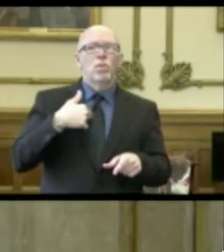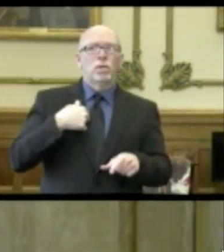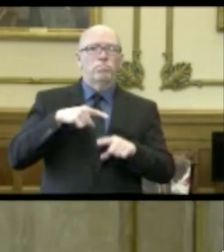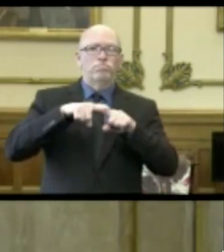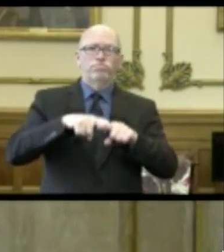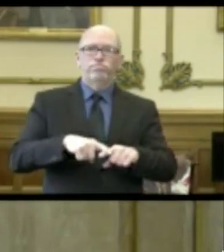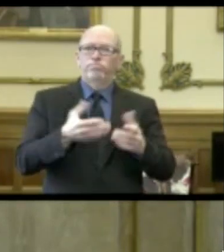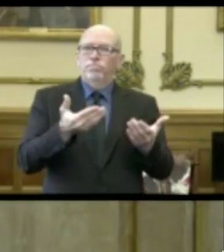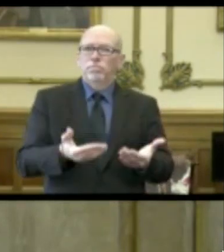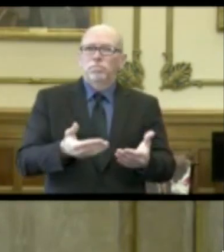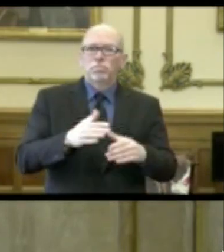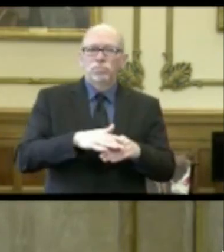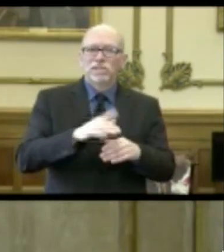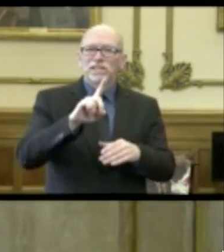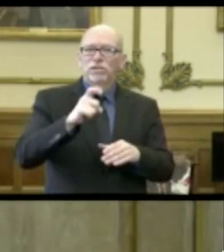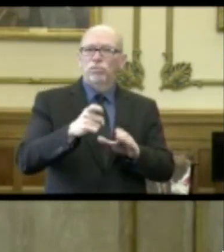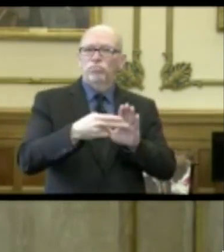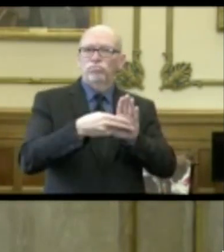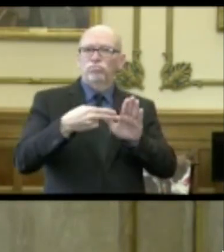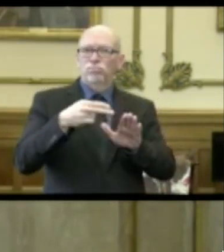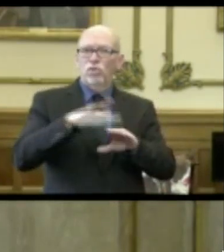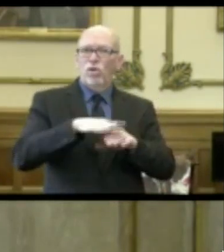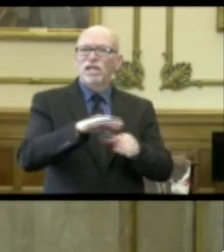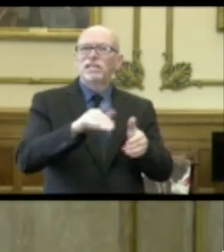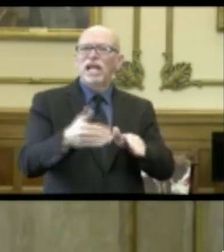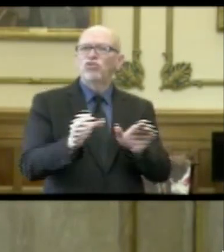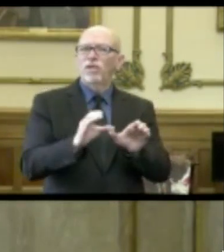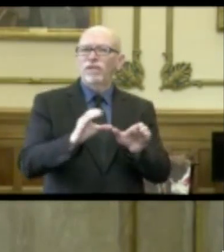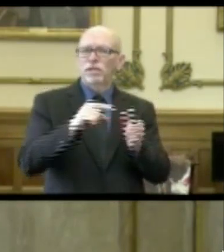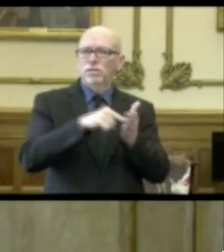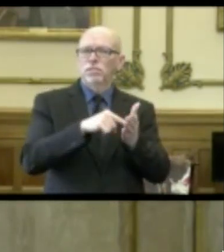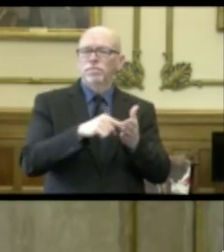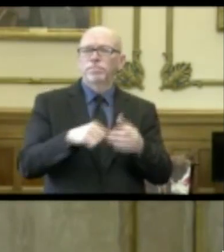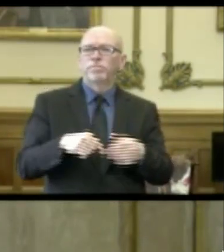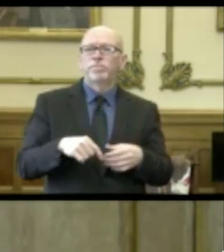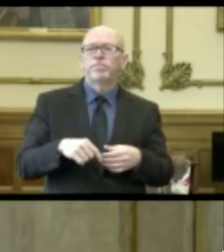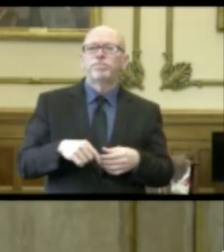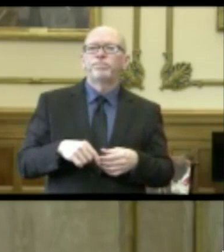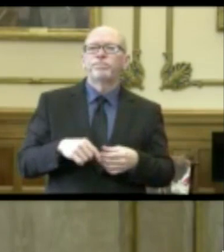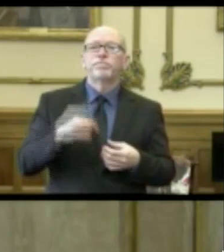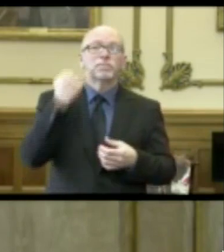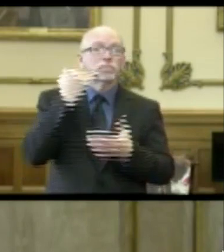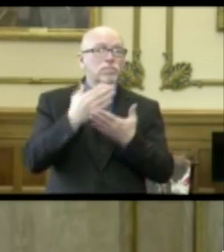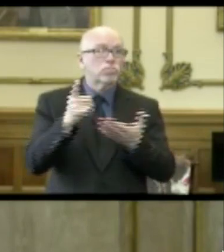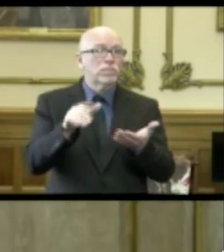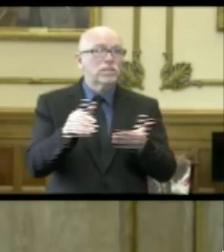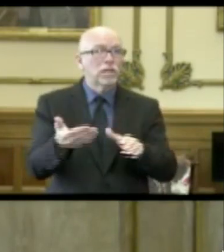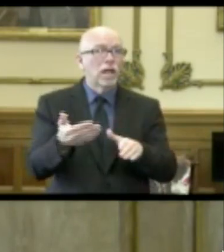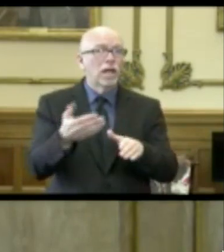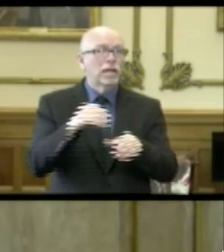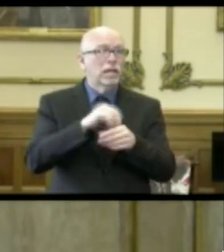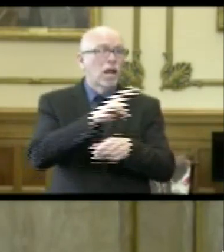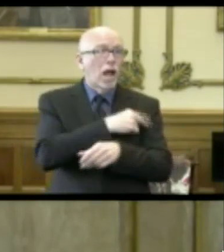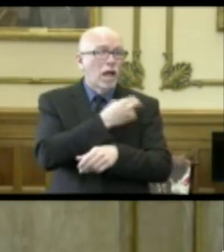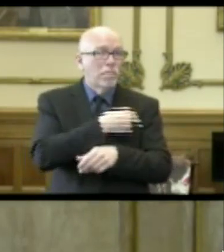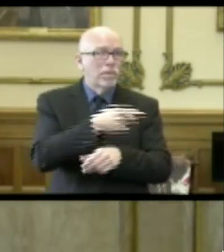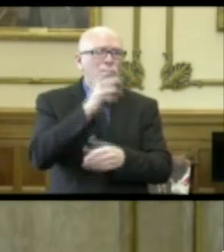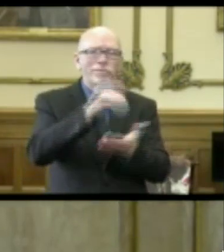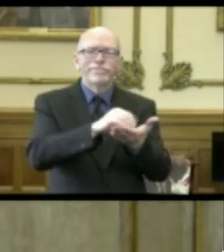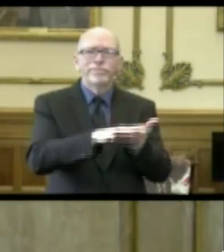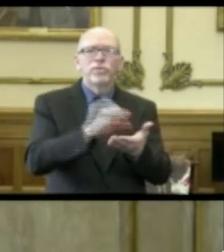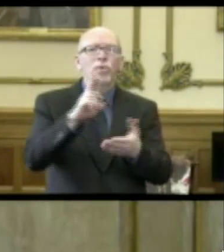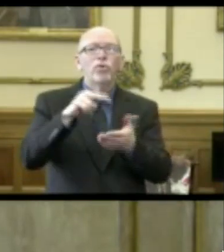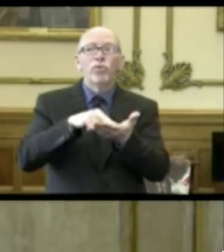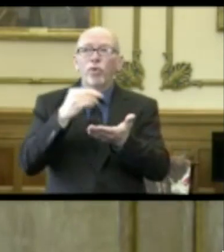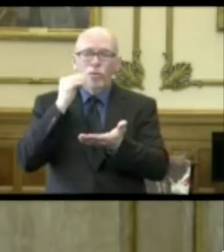on the diagnoses that are put on a death certificate, especially when someone dies, obviously in the hospital or a long-term care